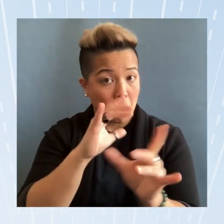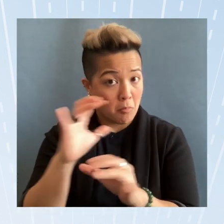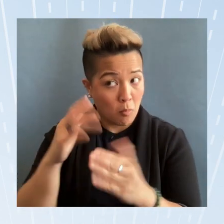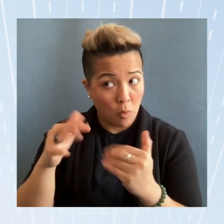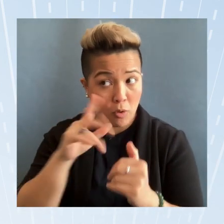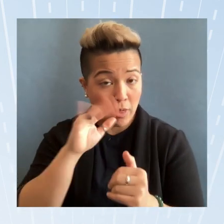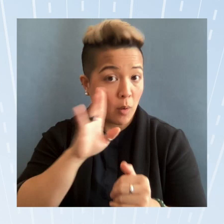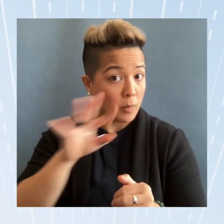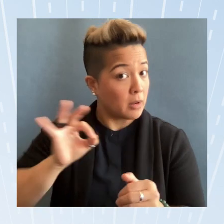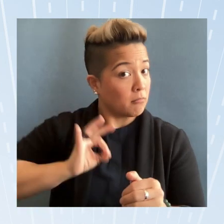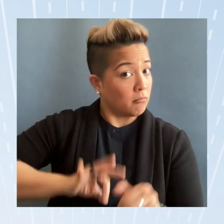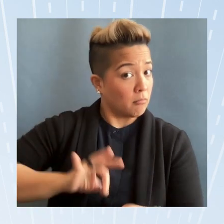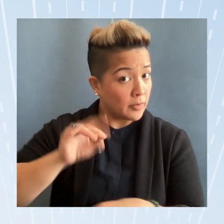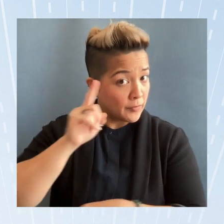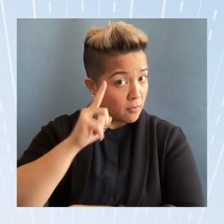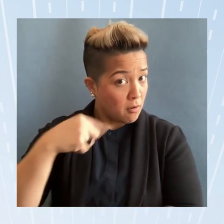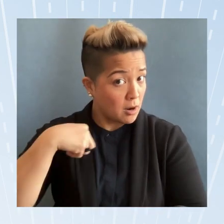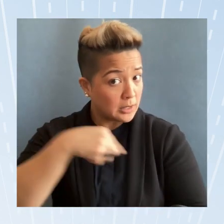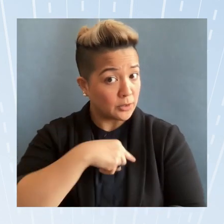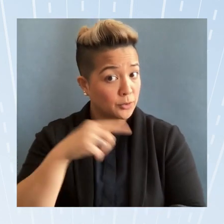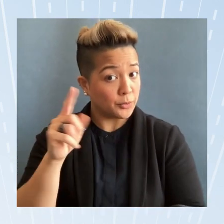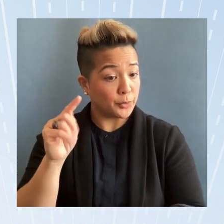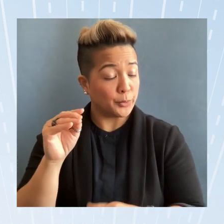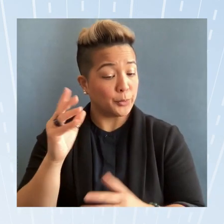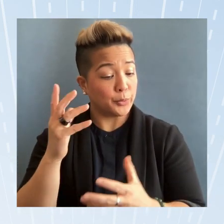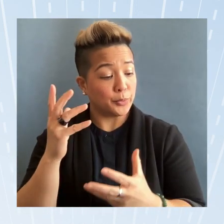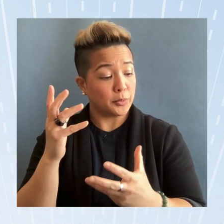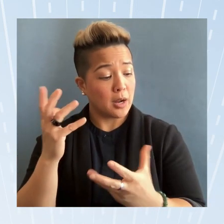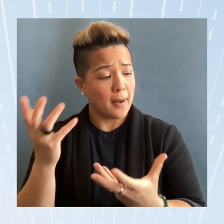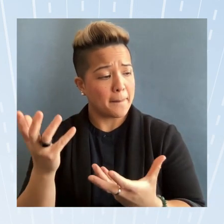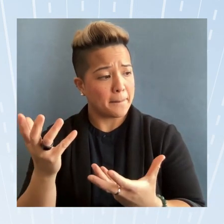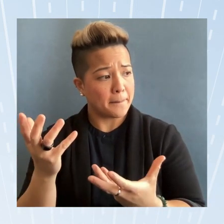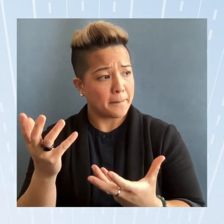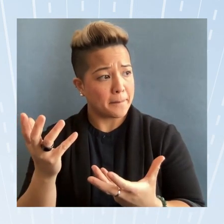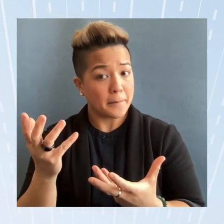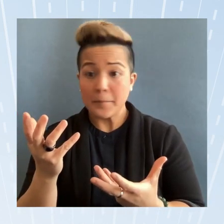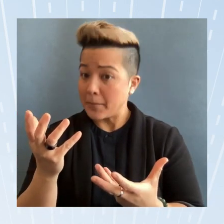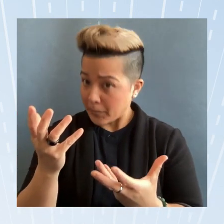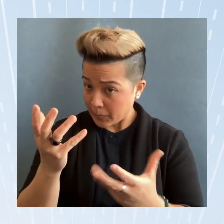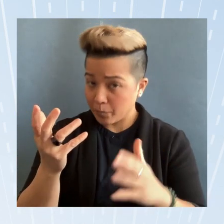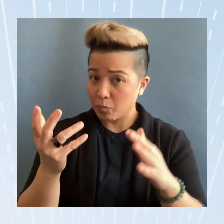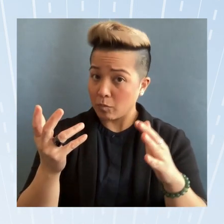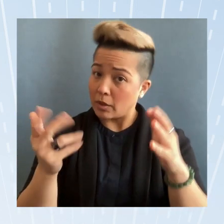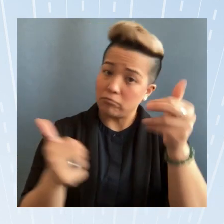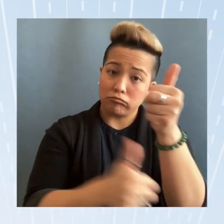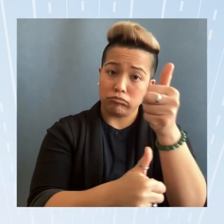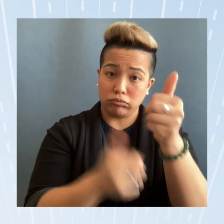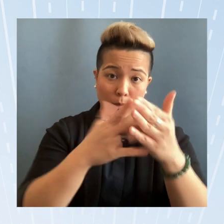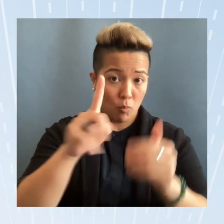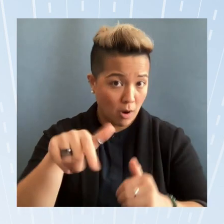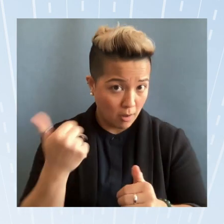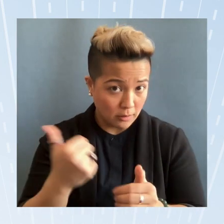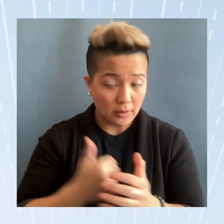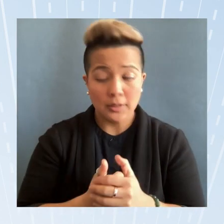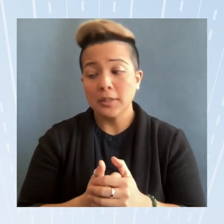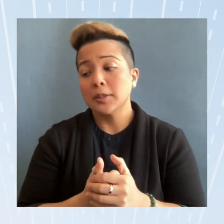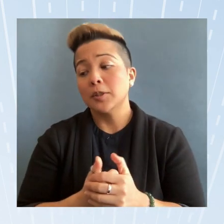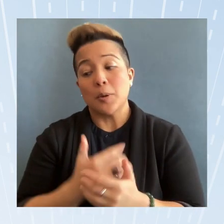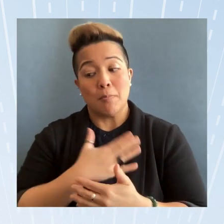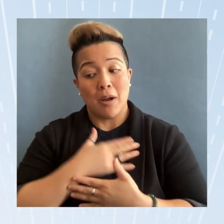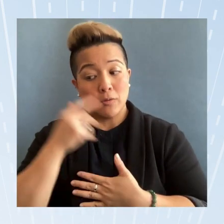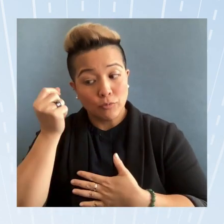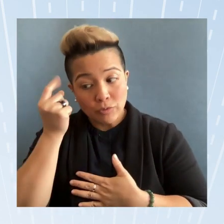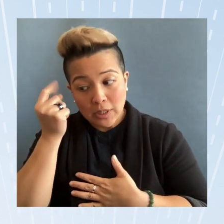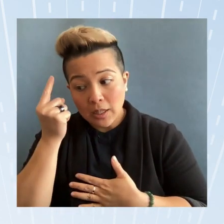advantageous for us to be housed elsewhere my understanding